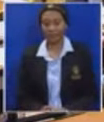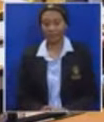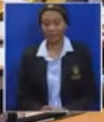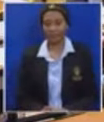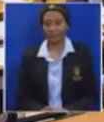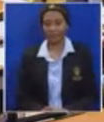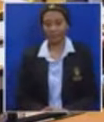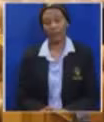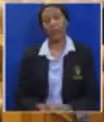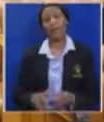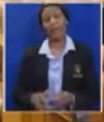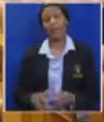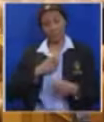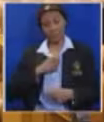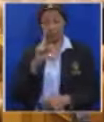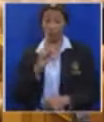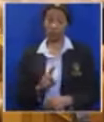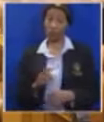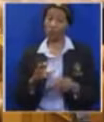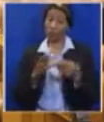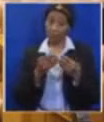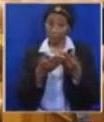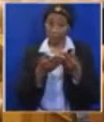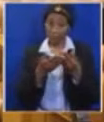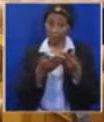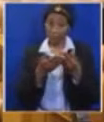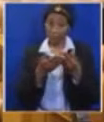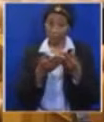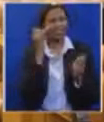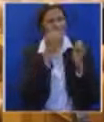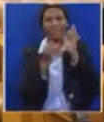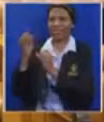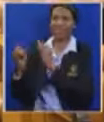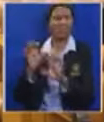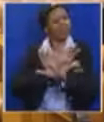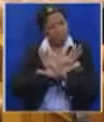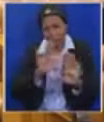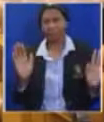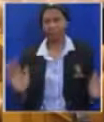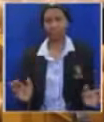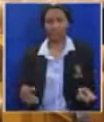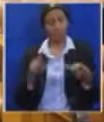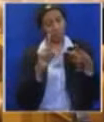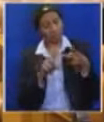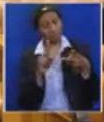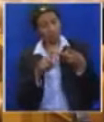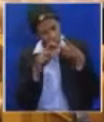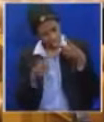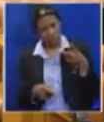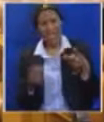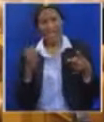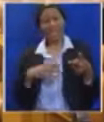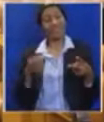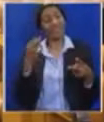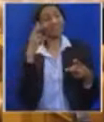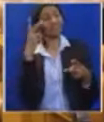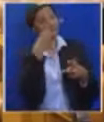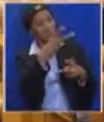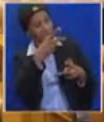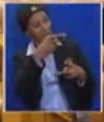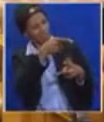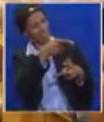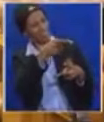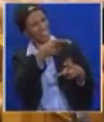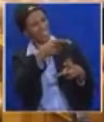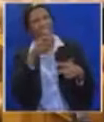refer to each other in a respectful manner, one. But two, to refer to a member and say that he is a thief,